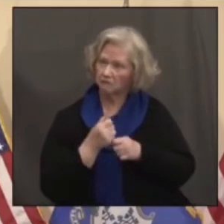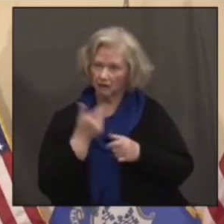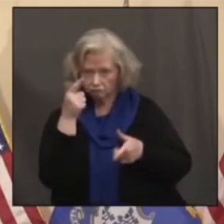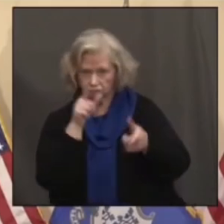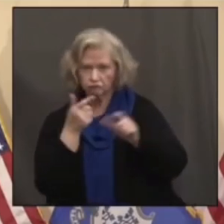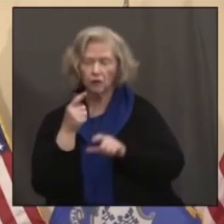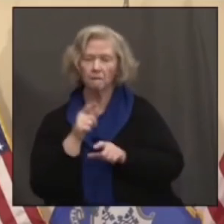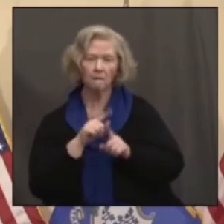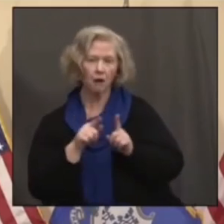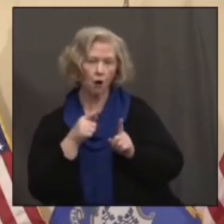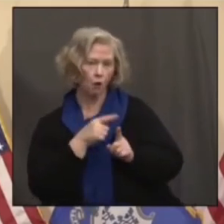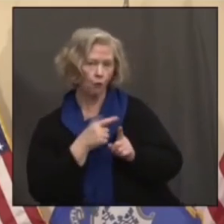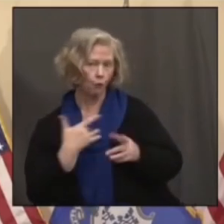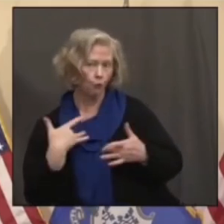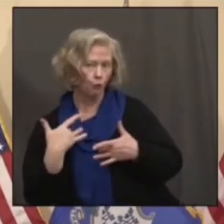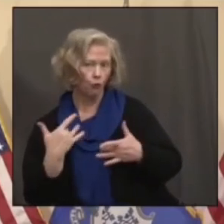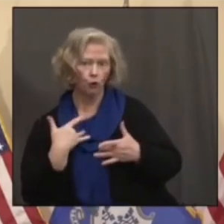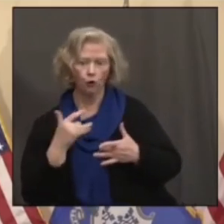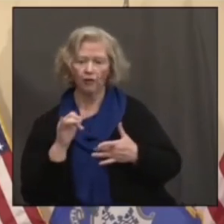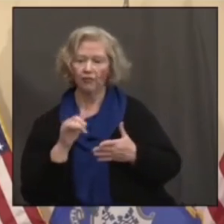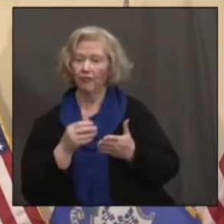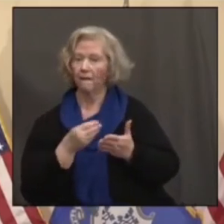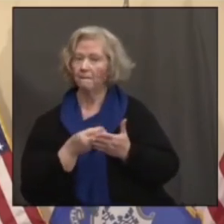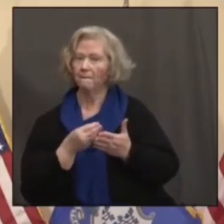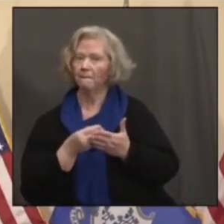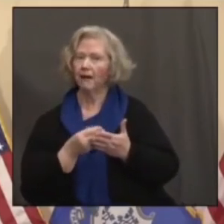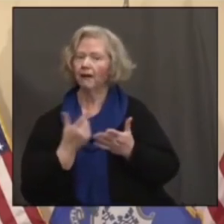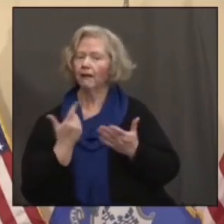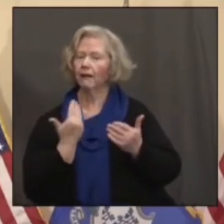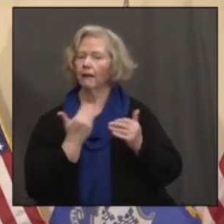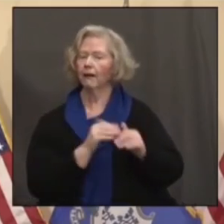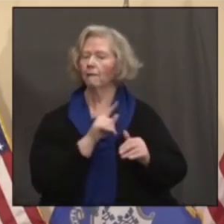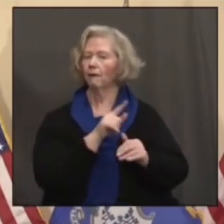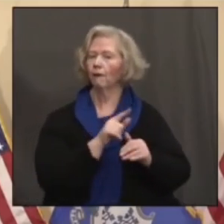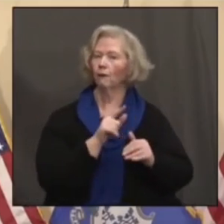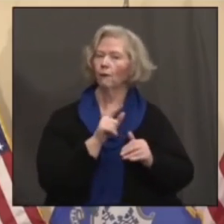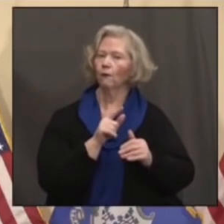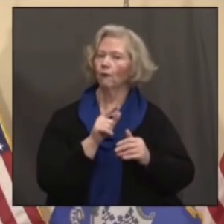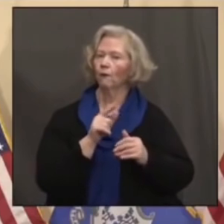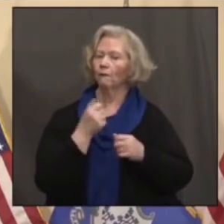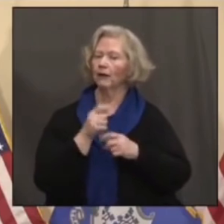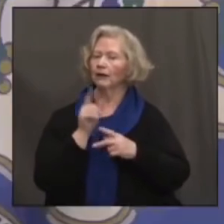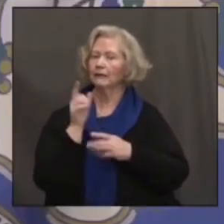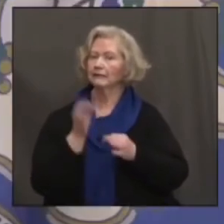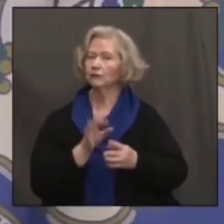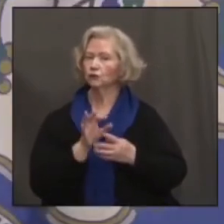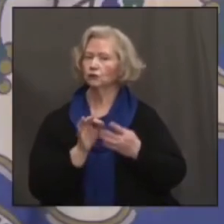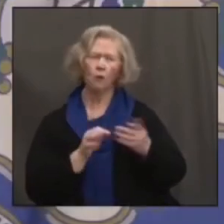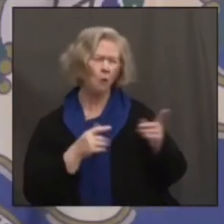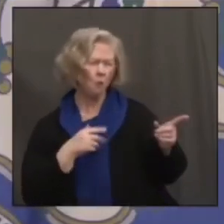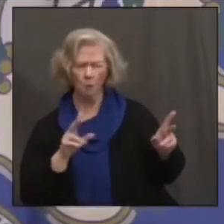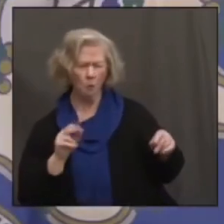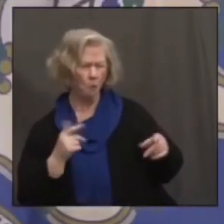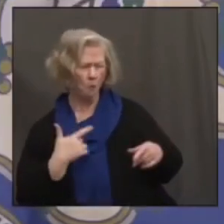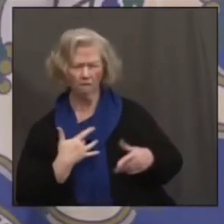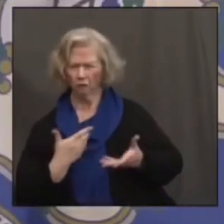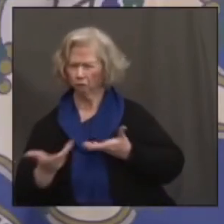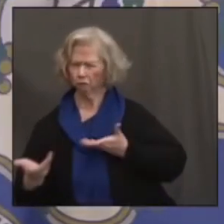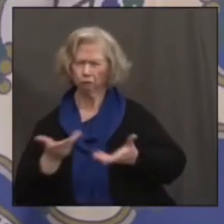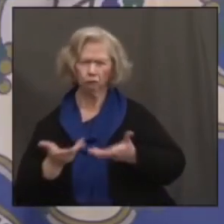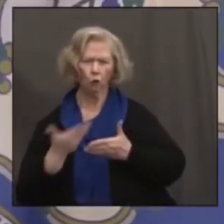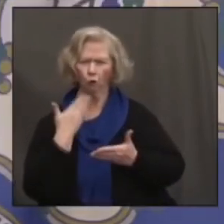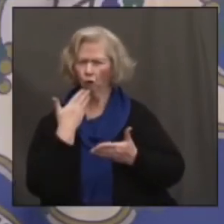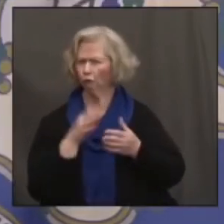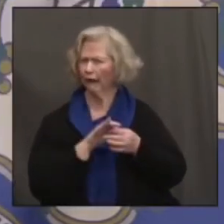just curious, are you worried that that might tie your hands any or leave you without enough flexibility? No, we have a good relationship there.